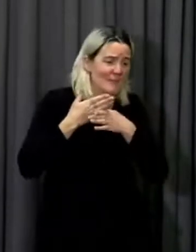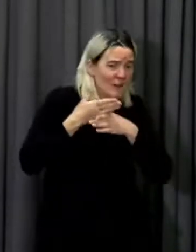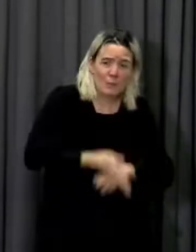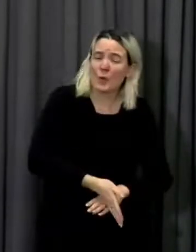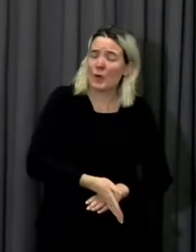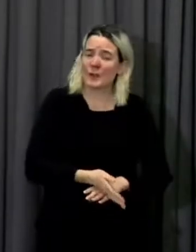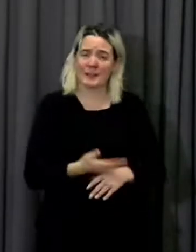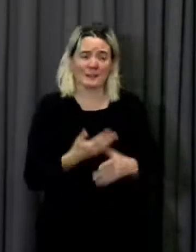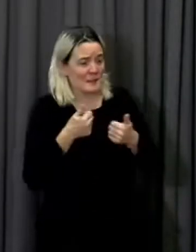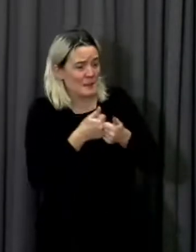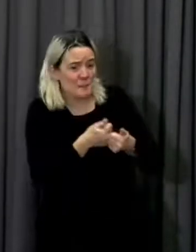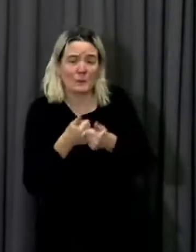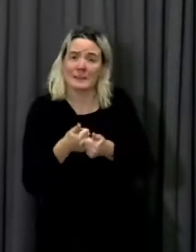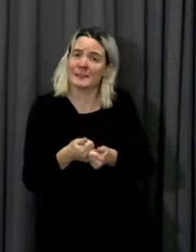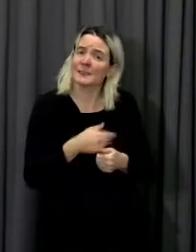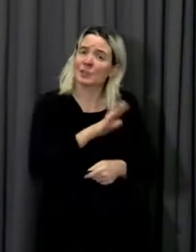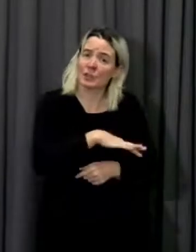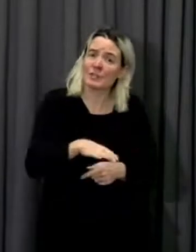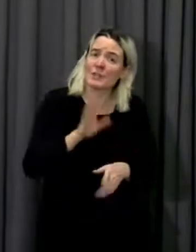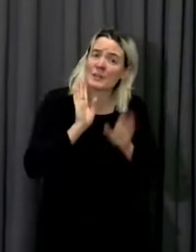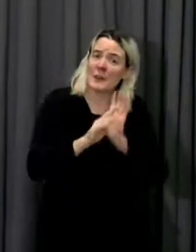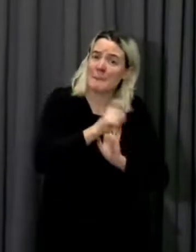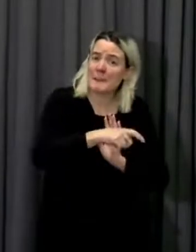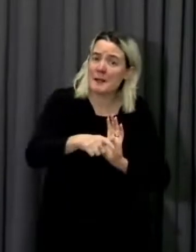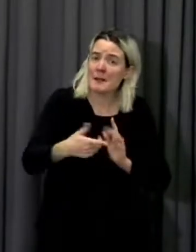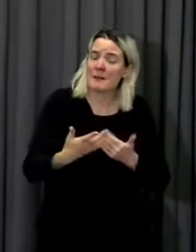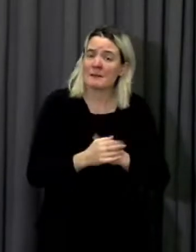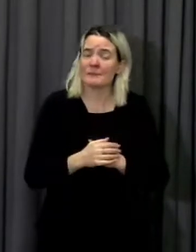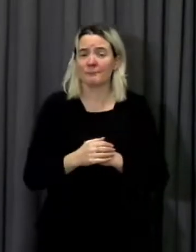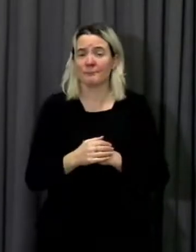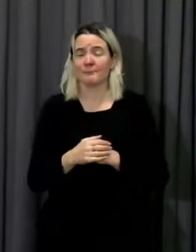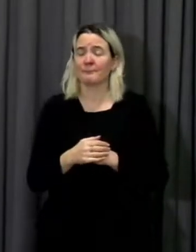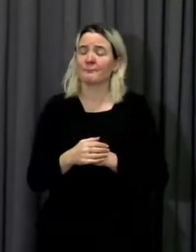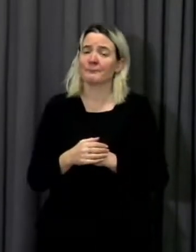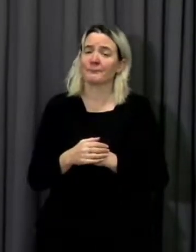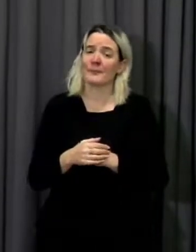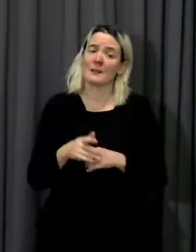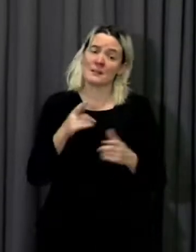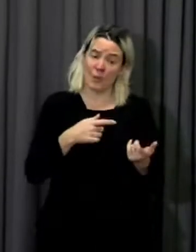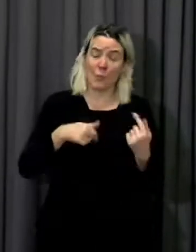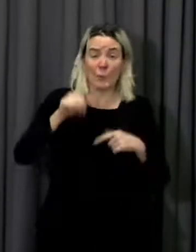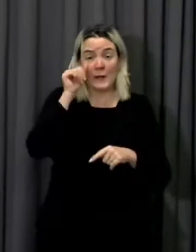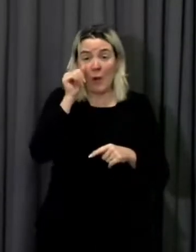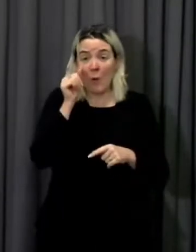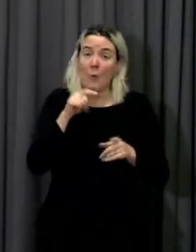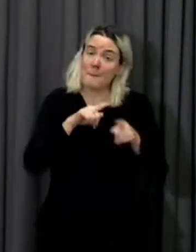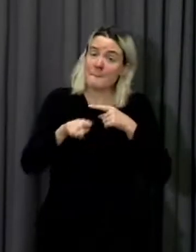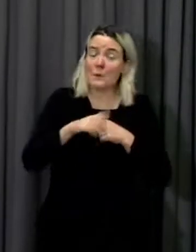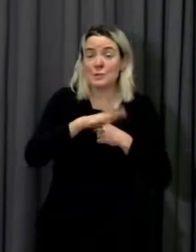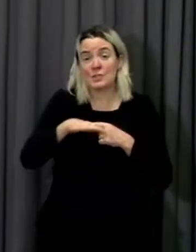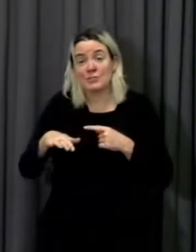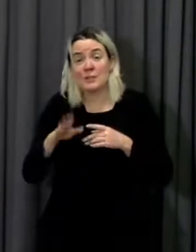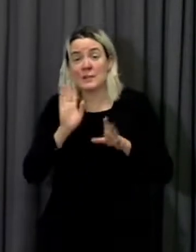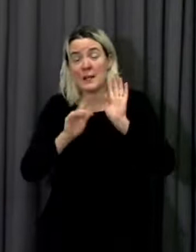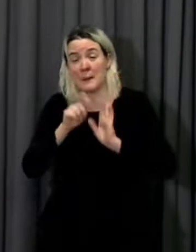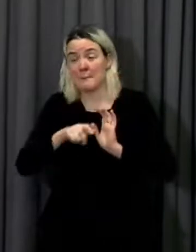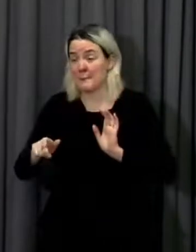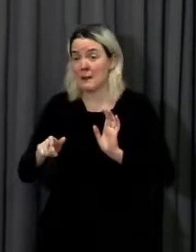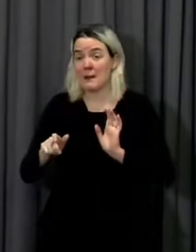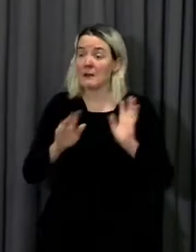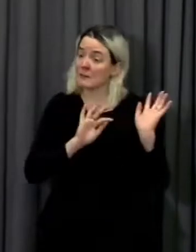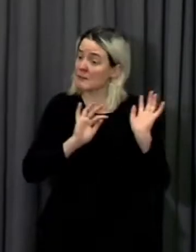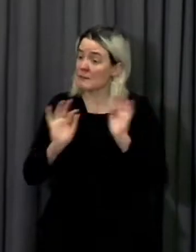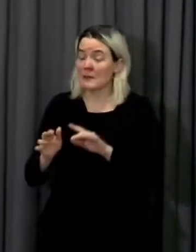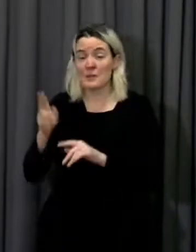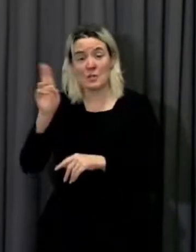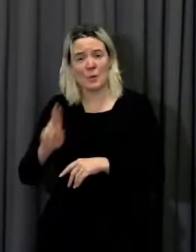children and young people will thrive once they're back in the routine of school, daily lessons and seeing their